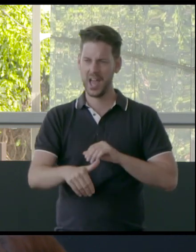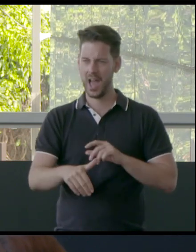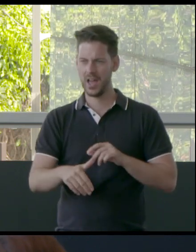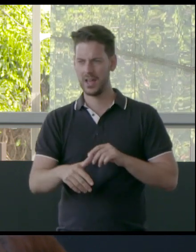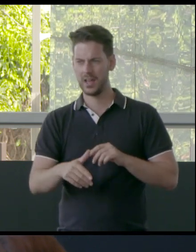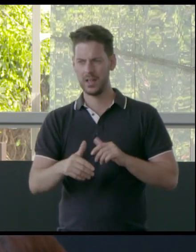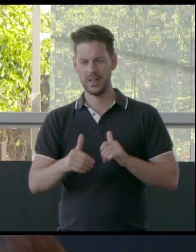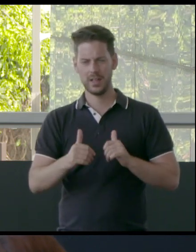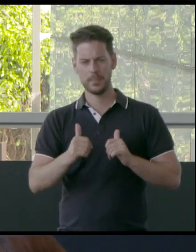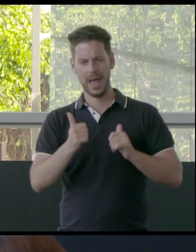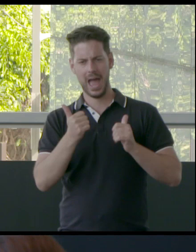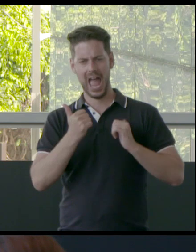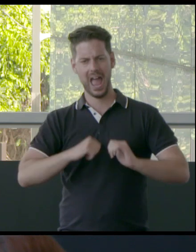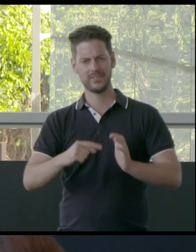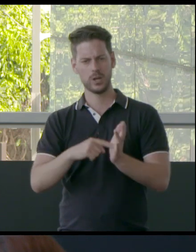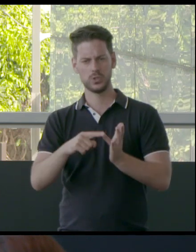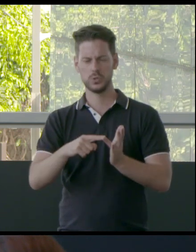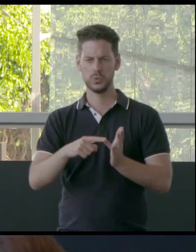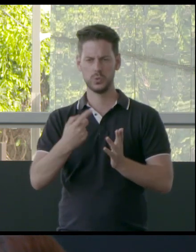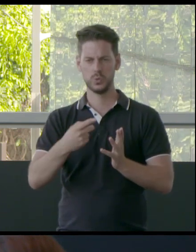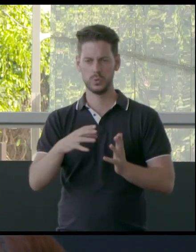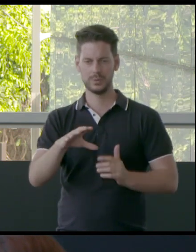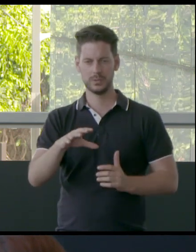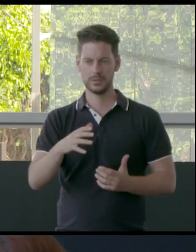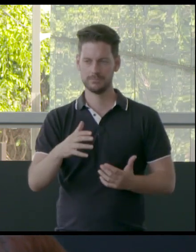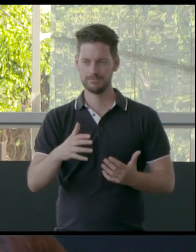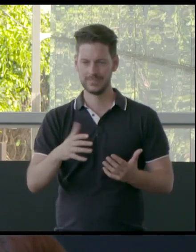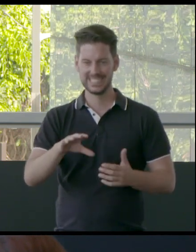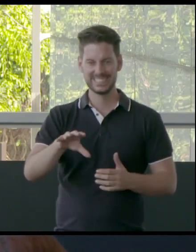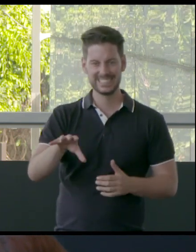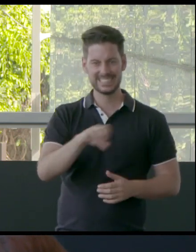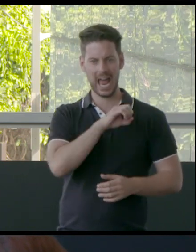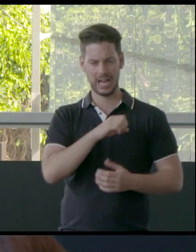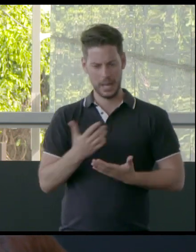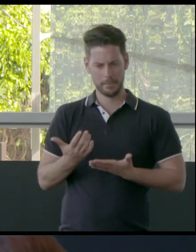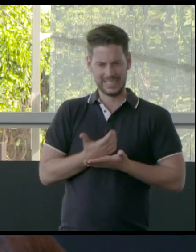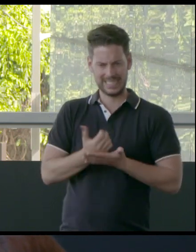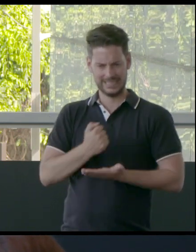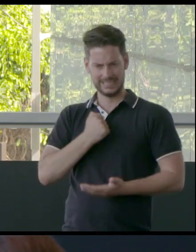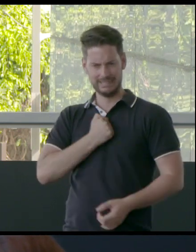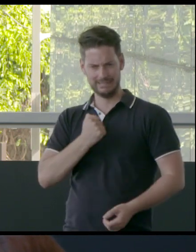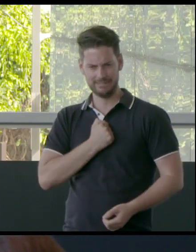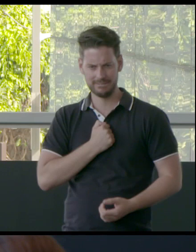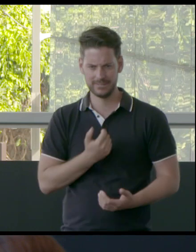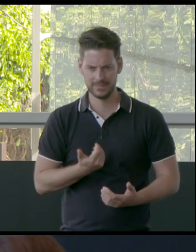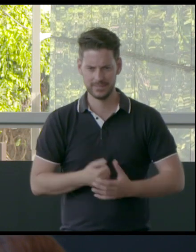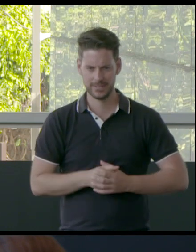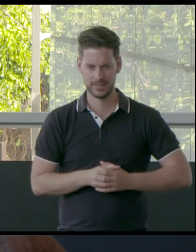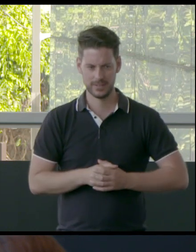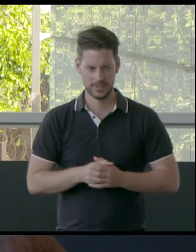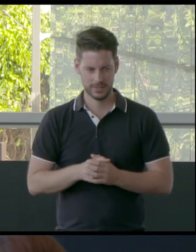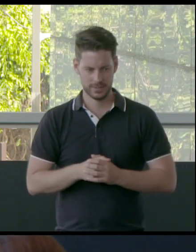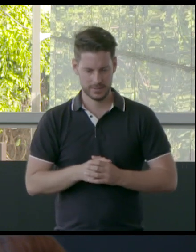take, she calls it possessive or extractive logic.